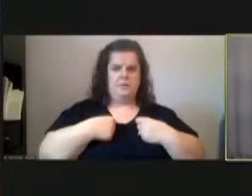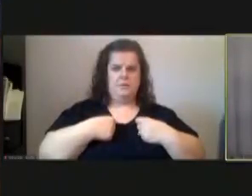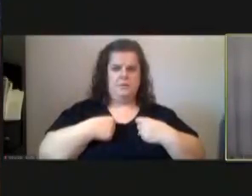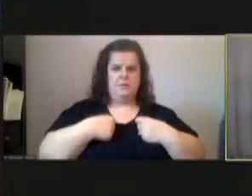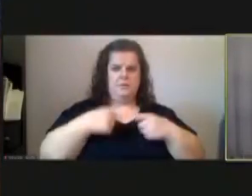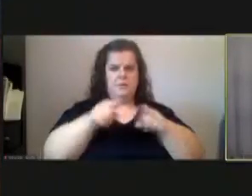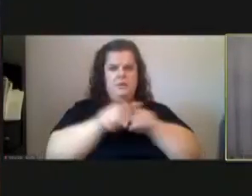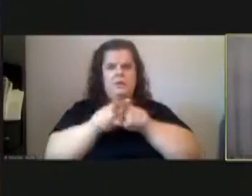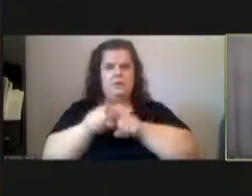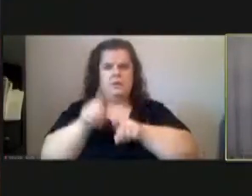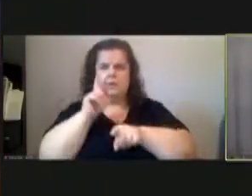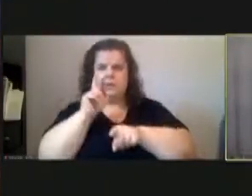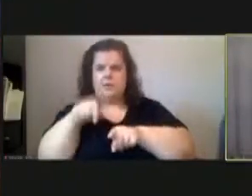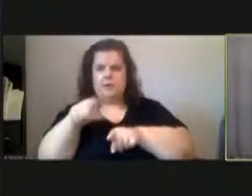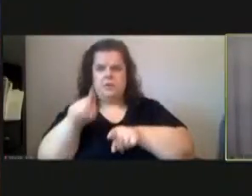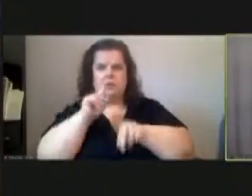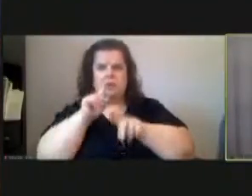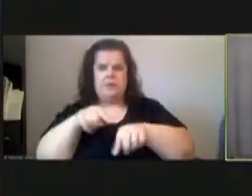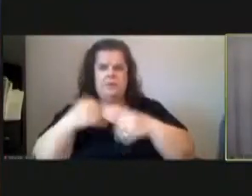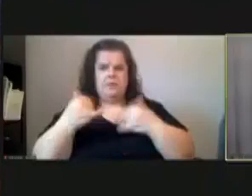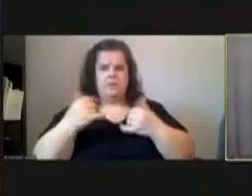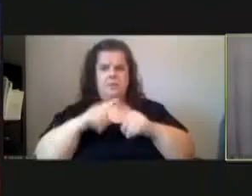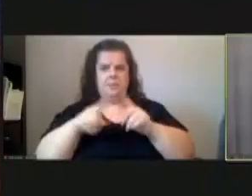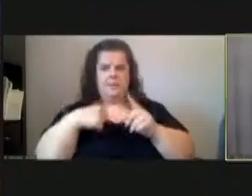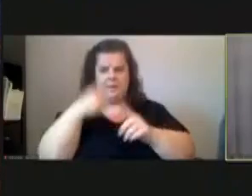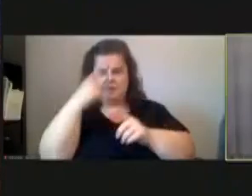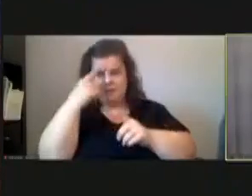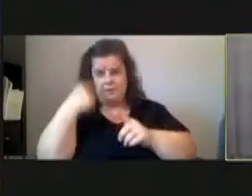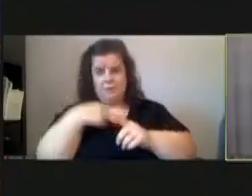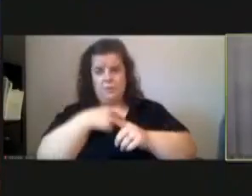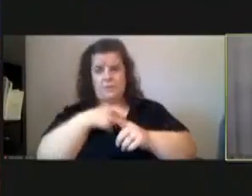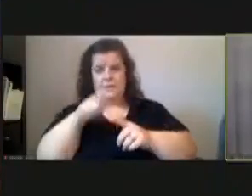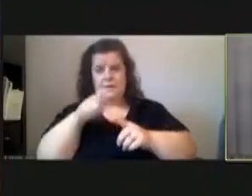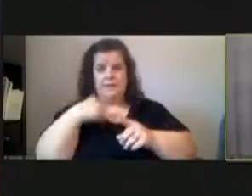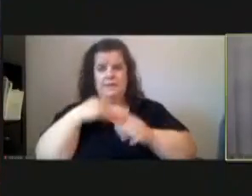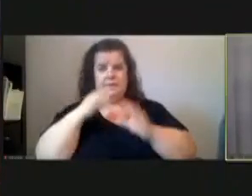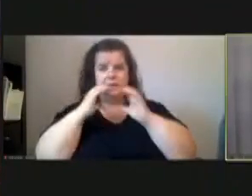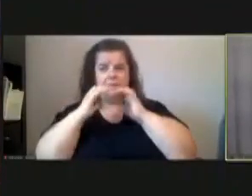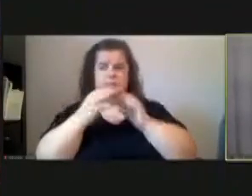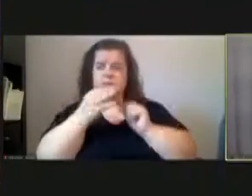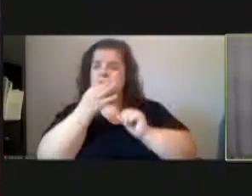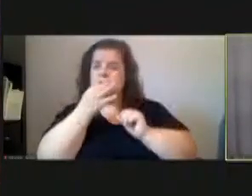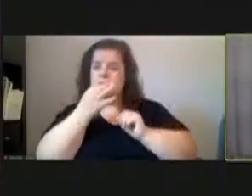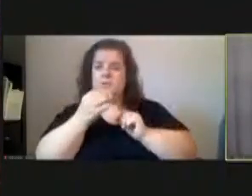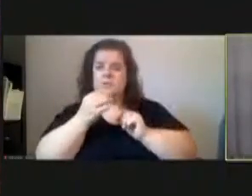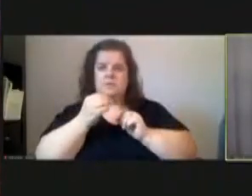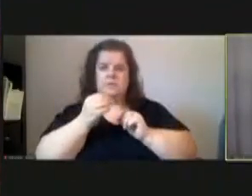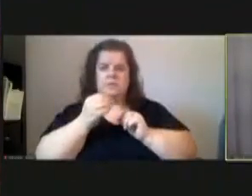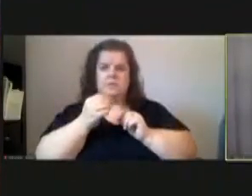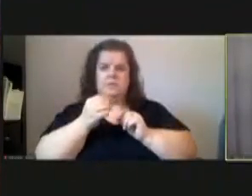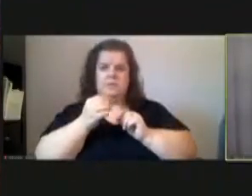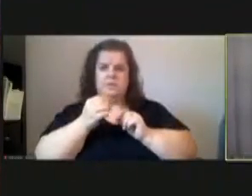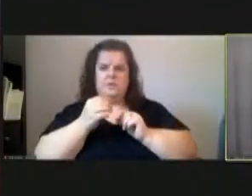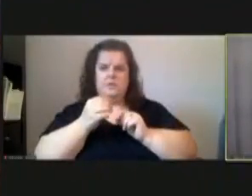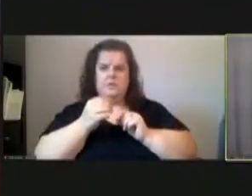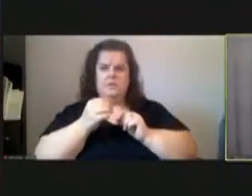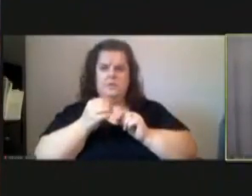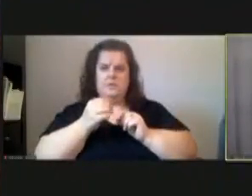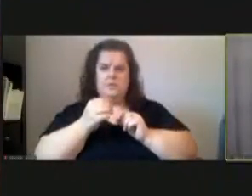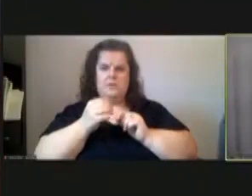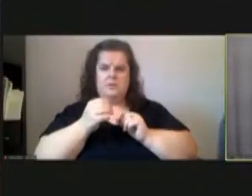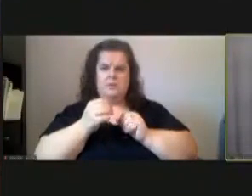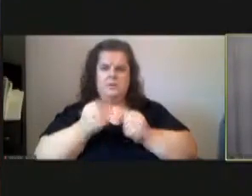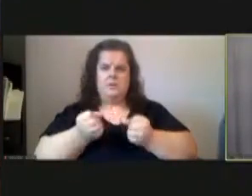want i don't need you to answer today but i do think that we should be having a conversation soon about um how much